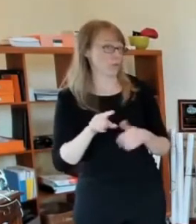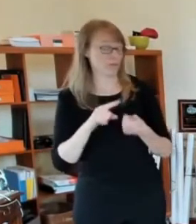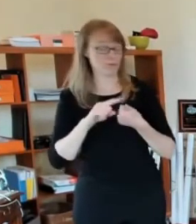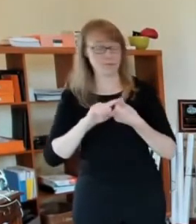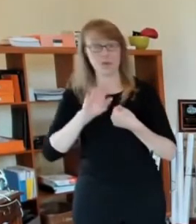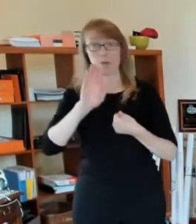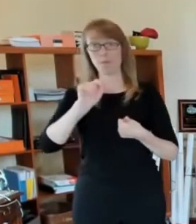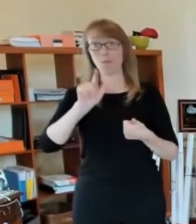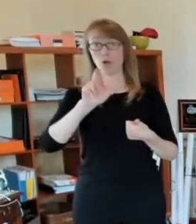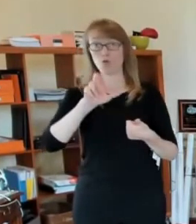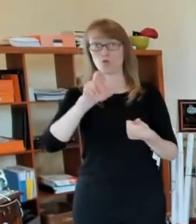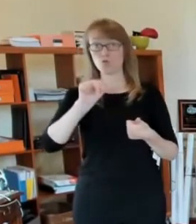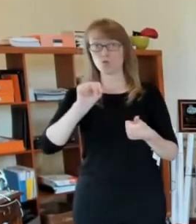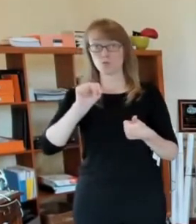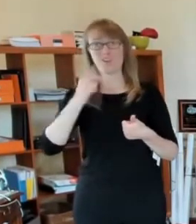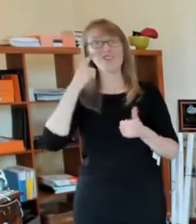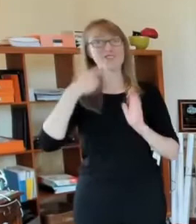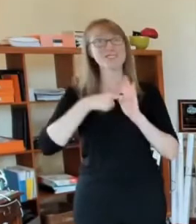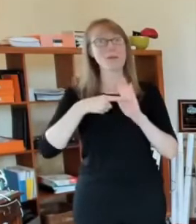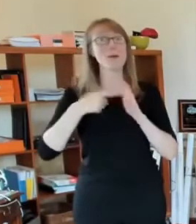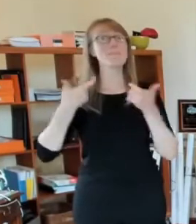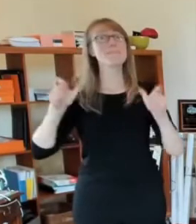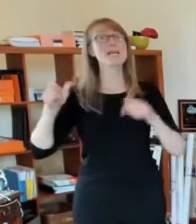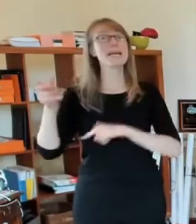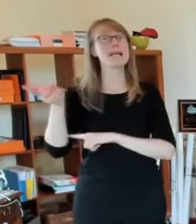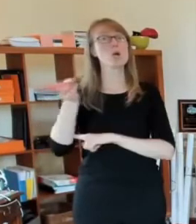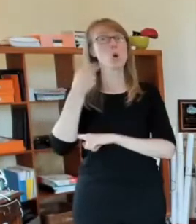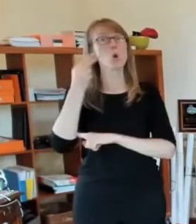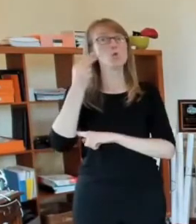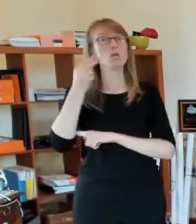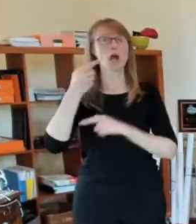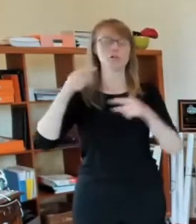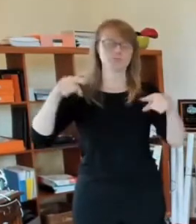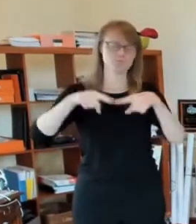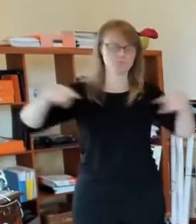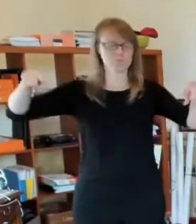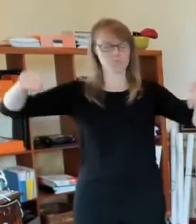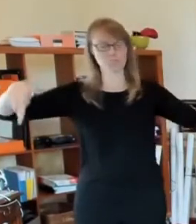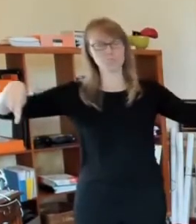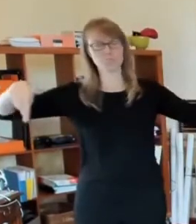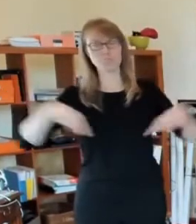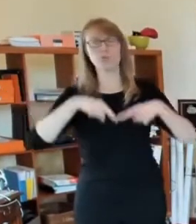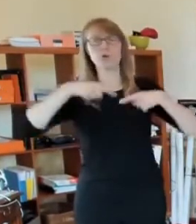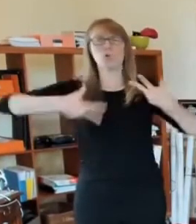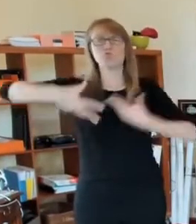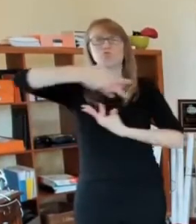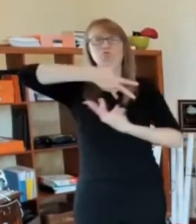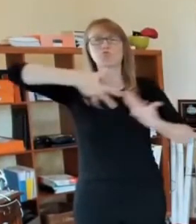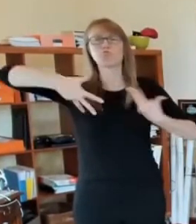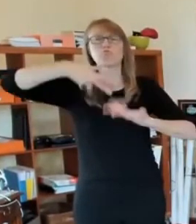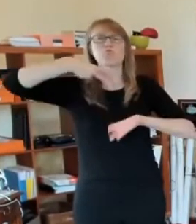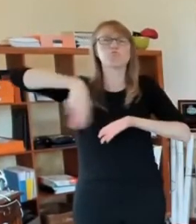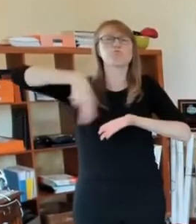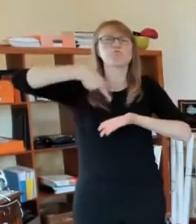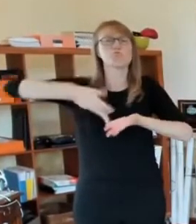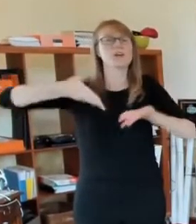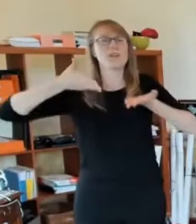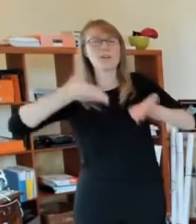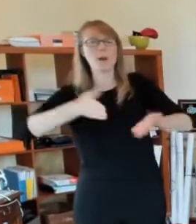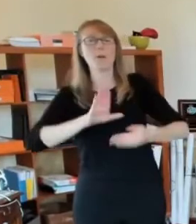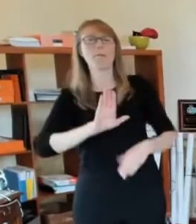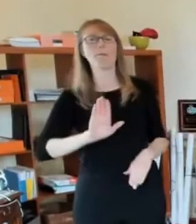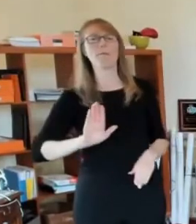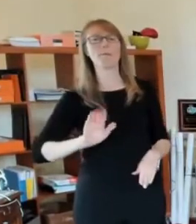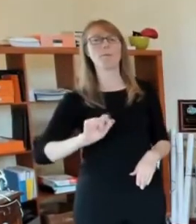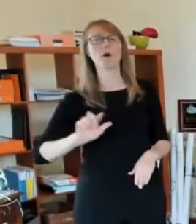ballrooms in hotels. For example, that's a large venue where you might have a party, uh, a reception, wedding reception or something. It's the